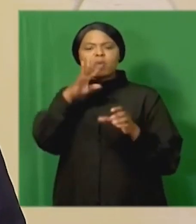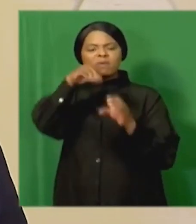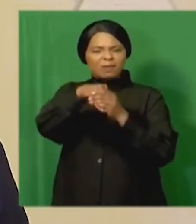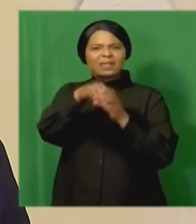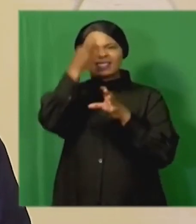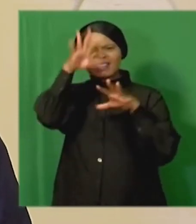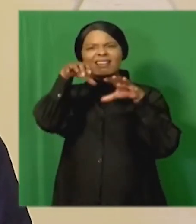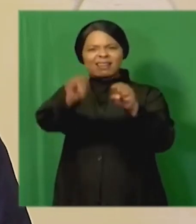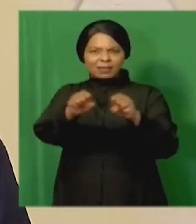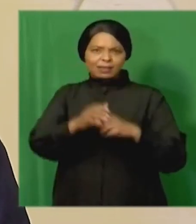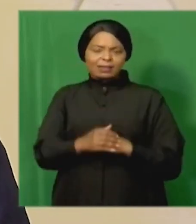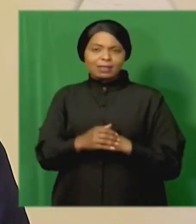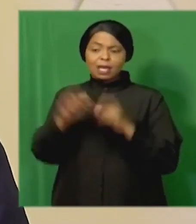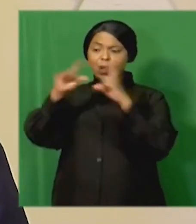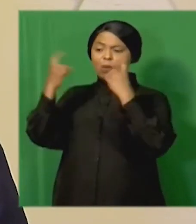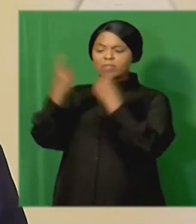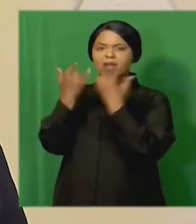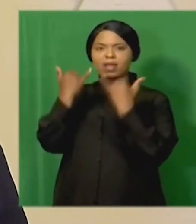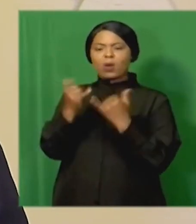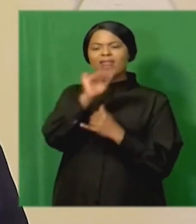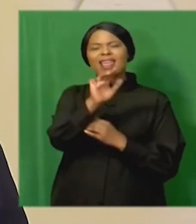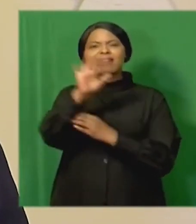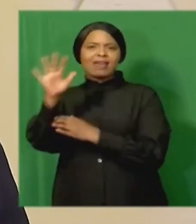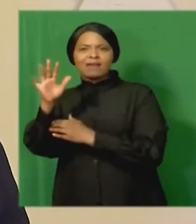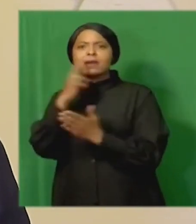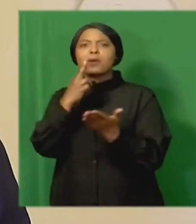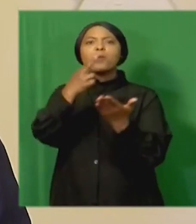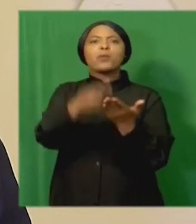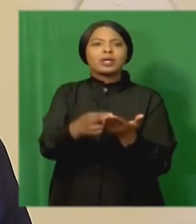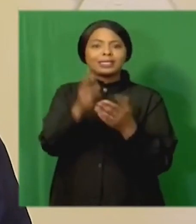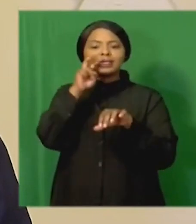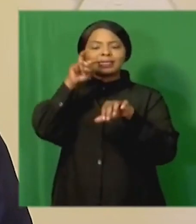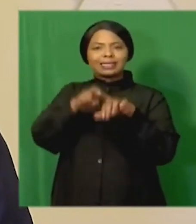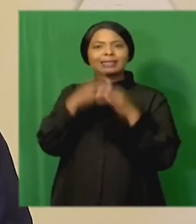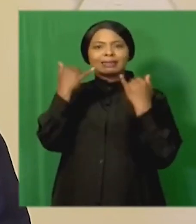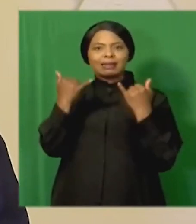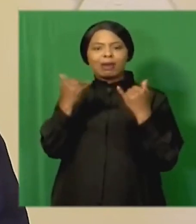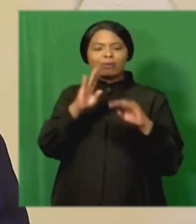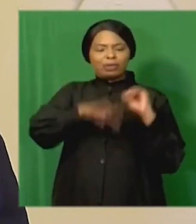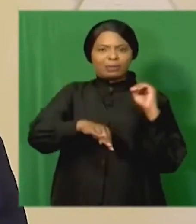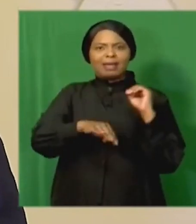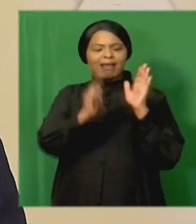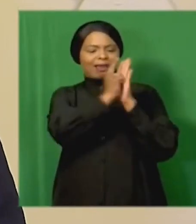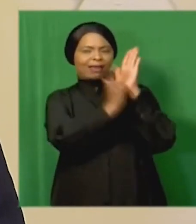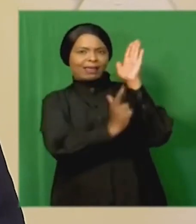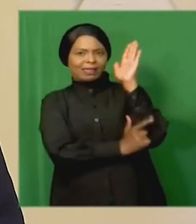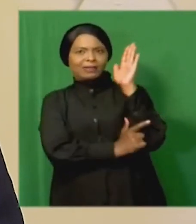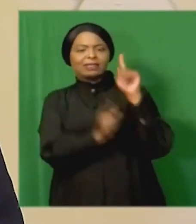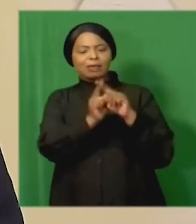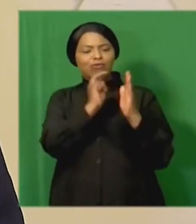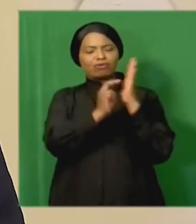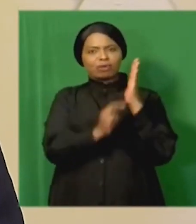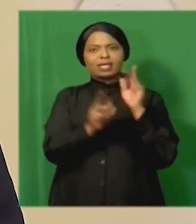the commission made 95 recommendations that would require constitutional legislative regulatory